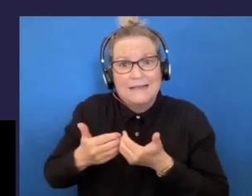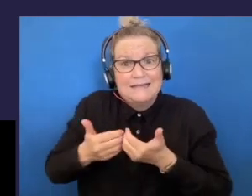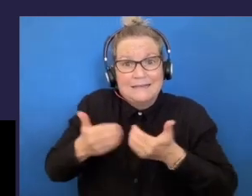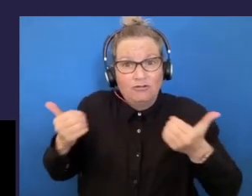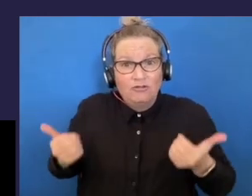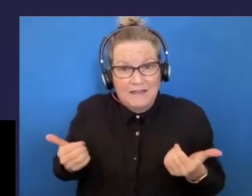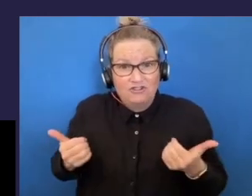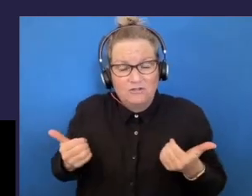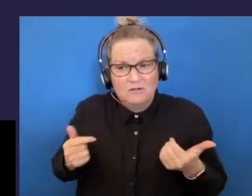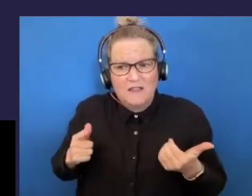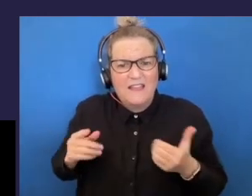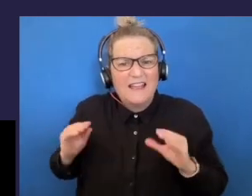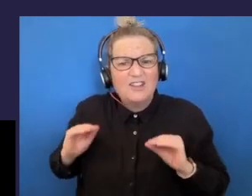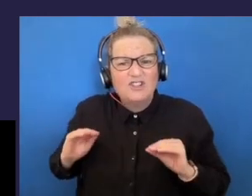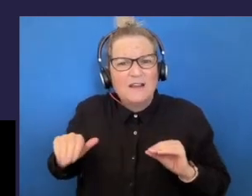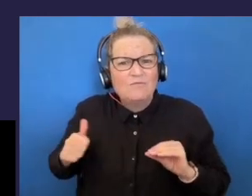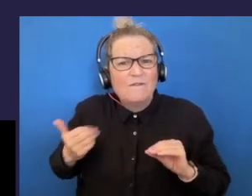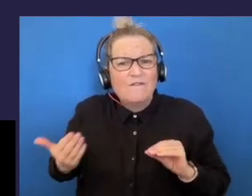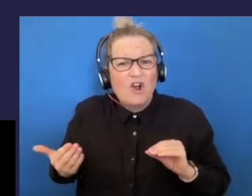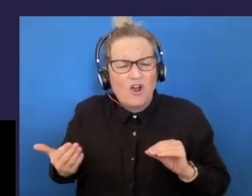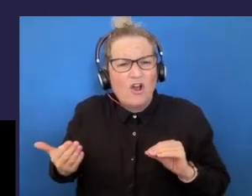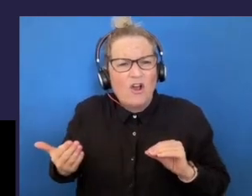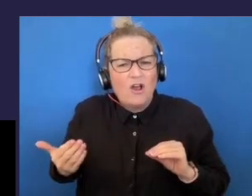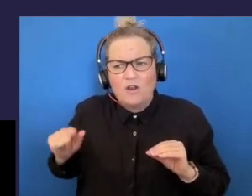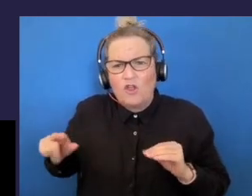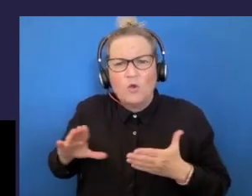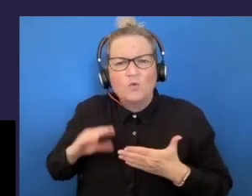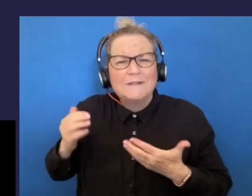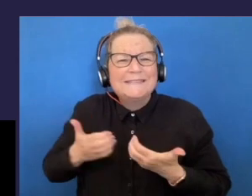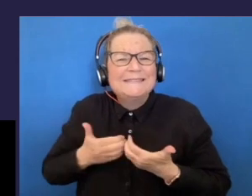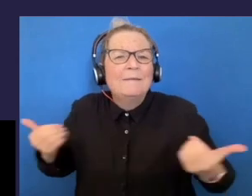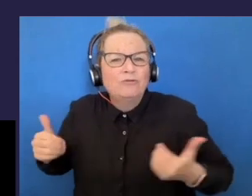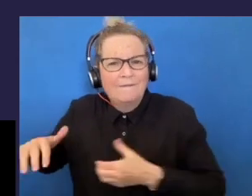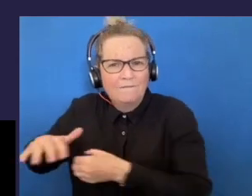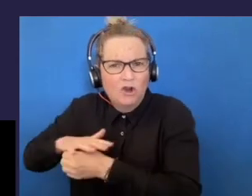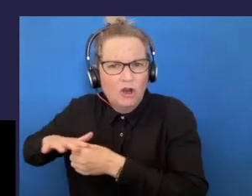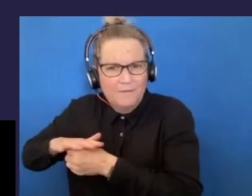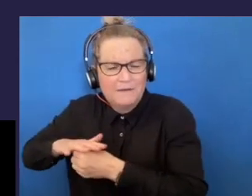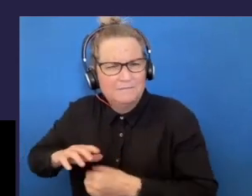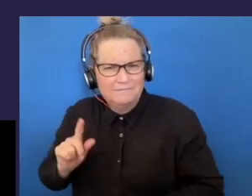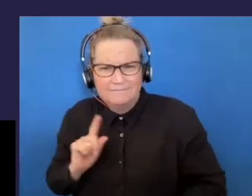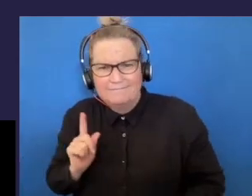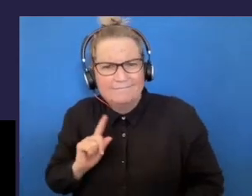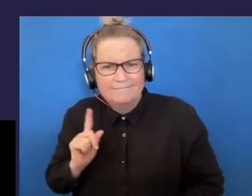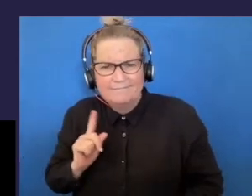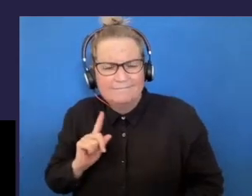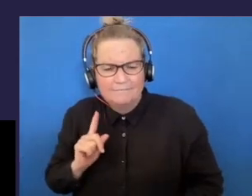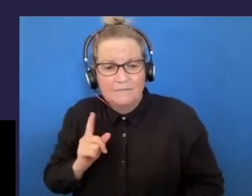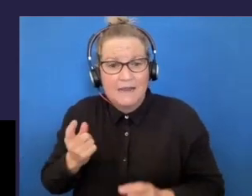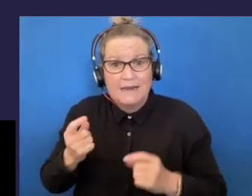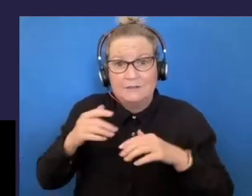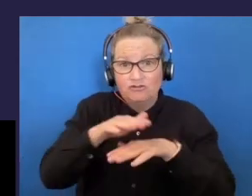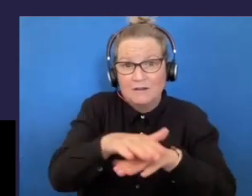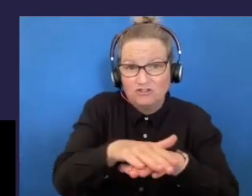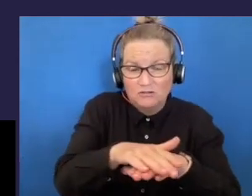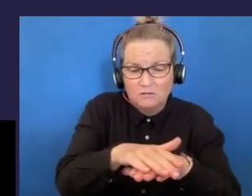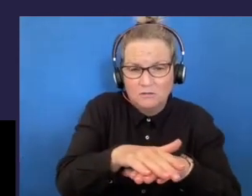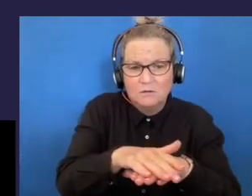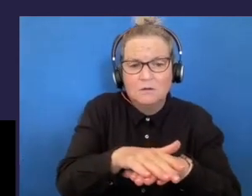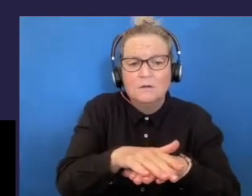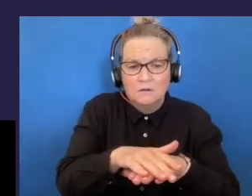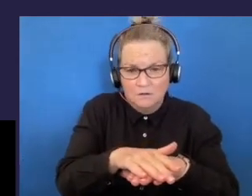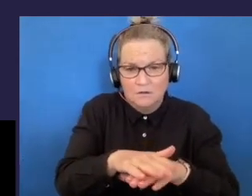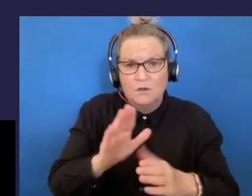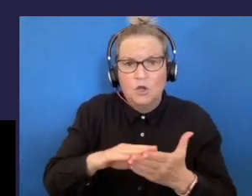when education is provided to students in separate environments. And integration, which occurs when students are placed in existing